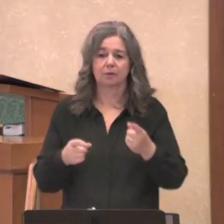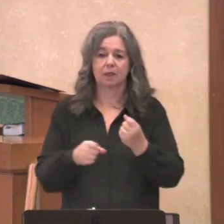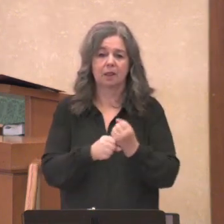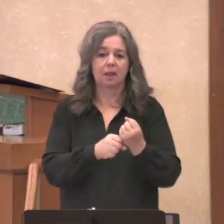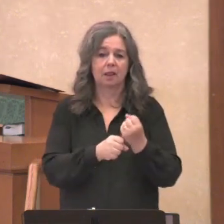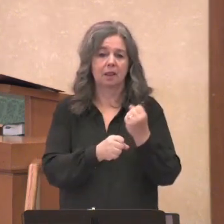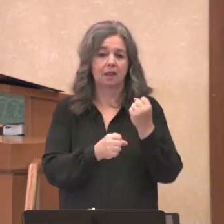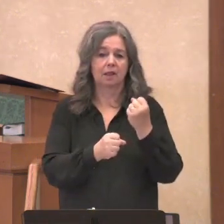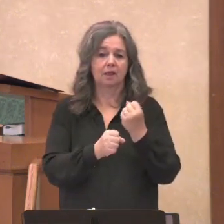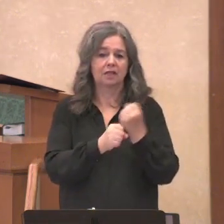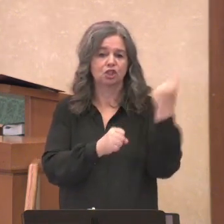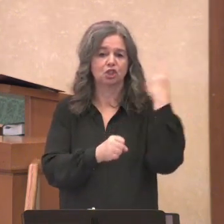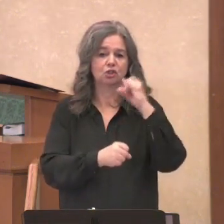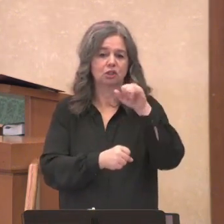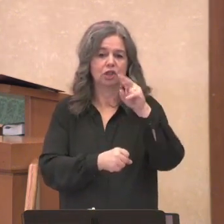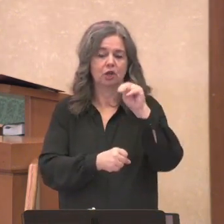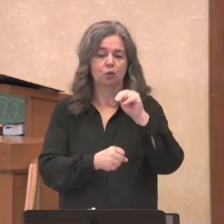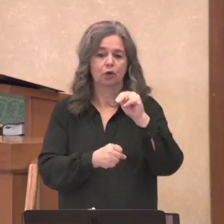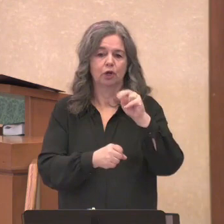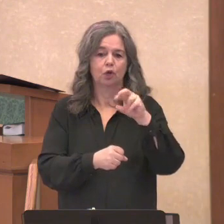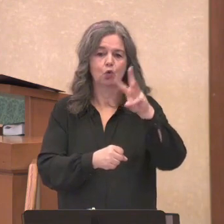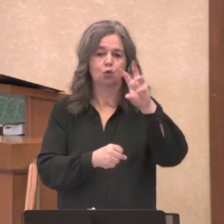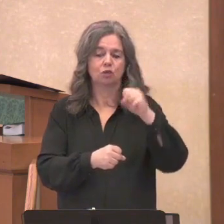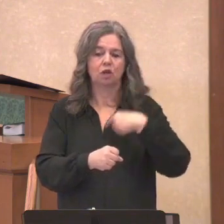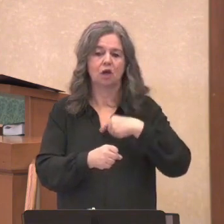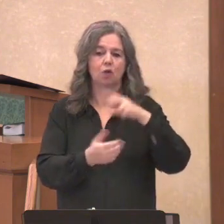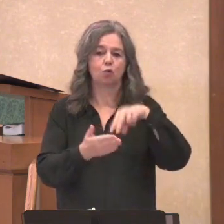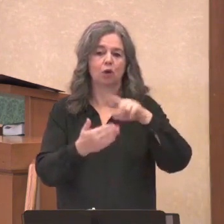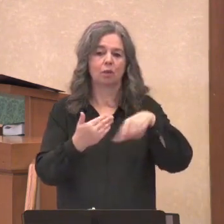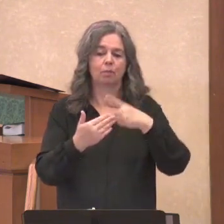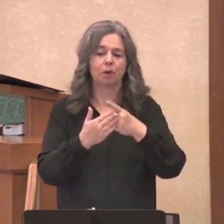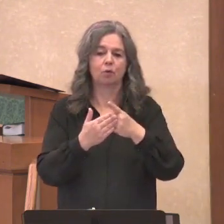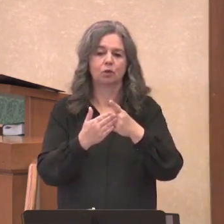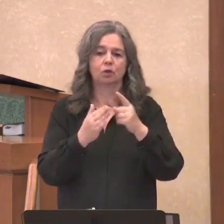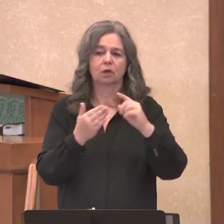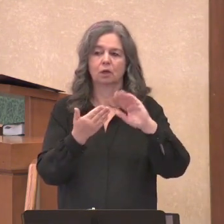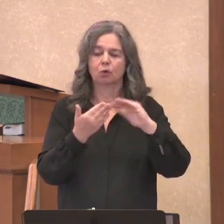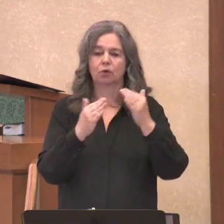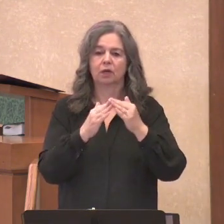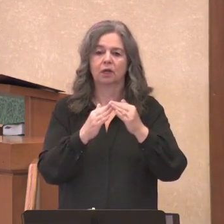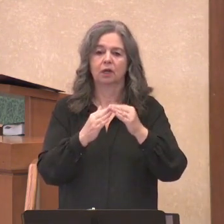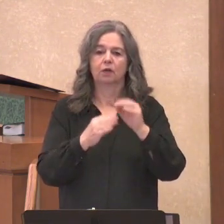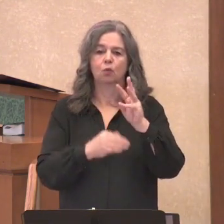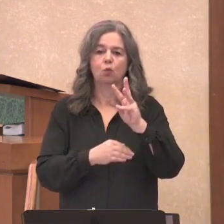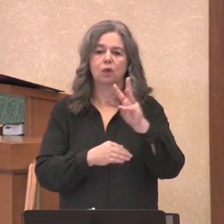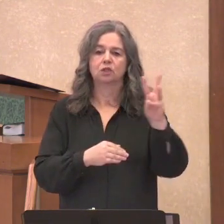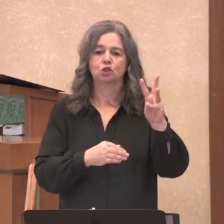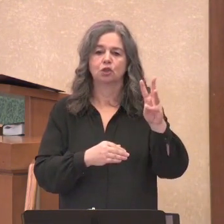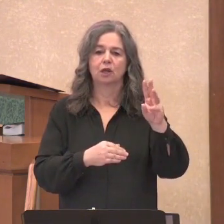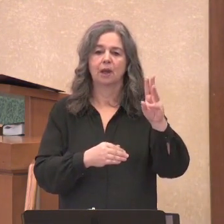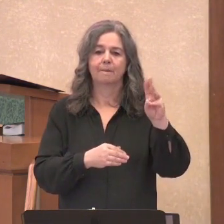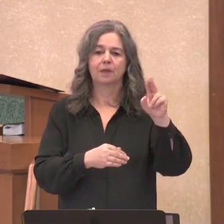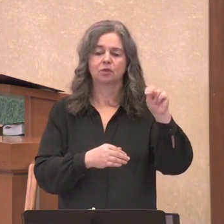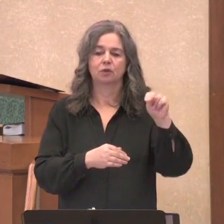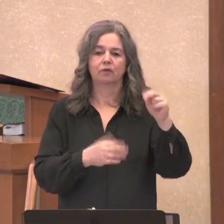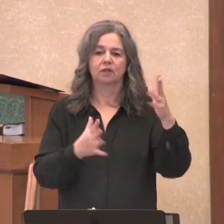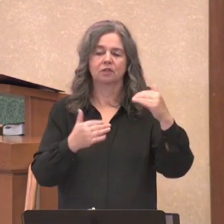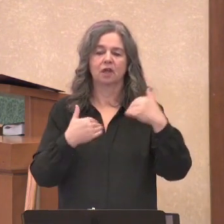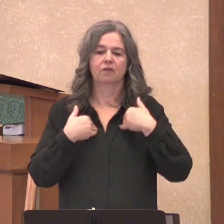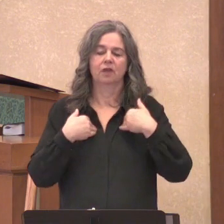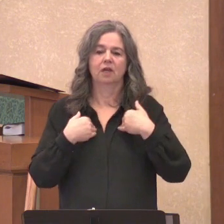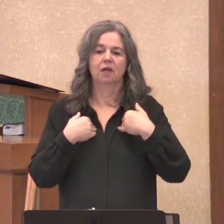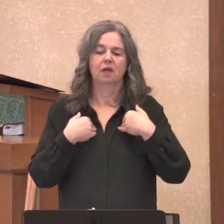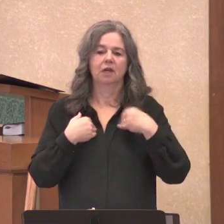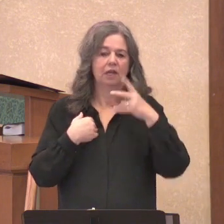news, I happened to read about a community in western Minnesota where they had an interesting phenomena